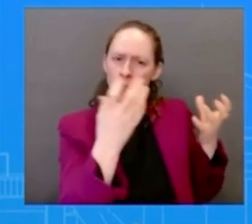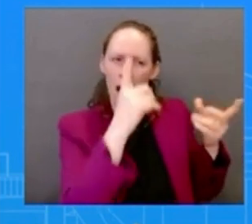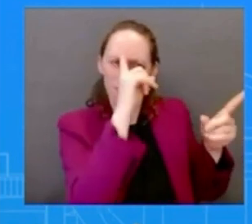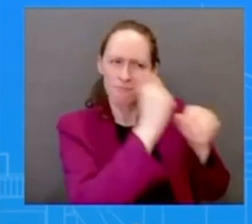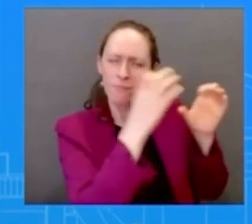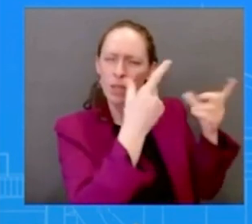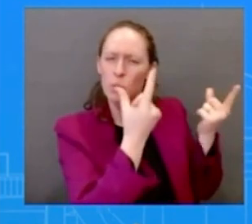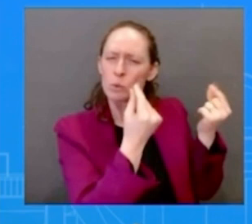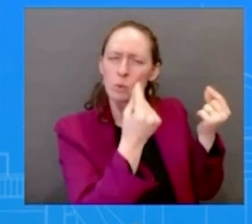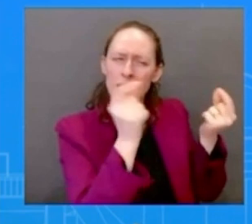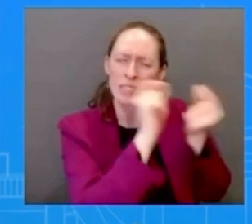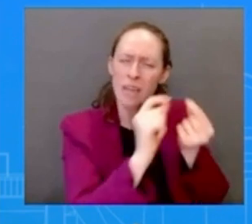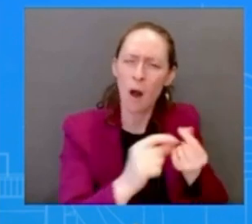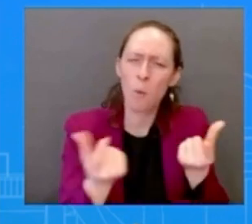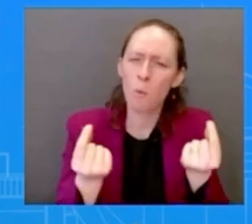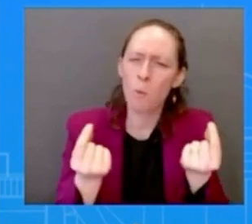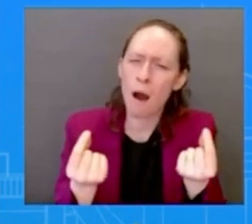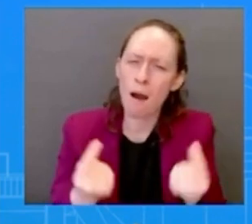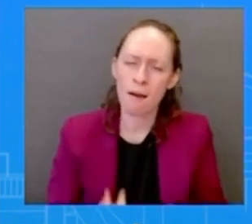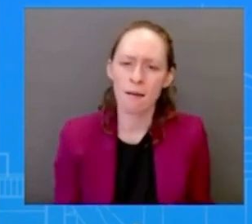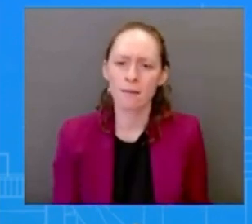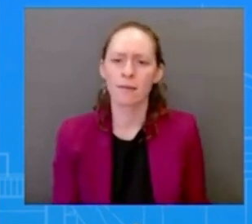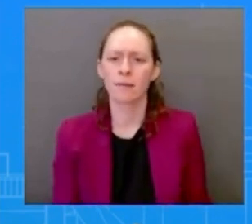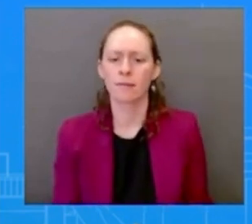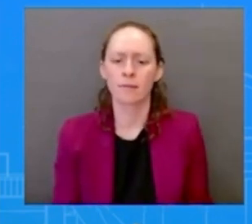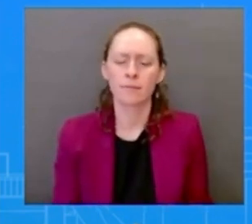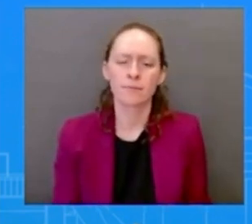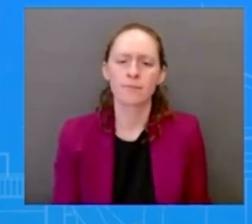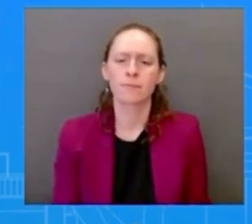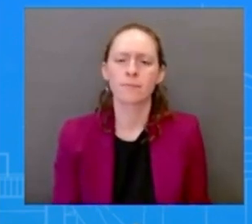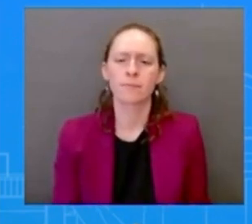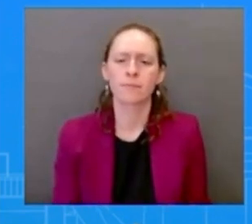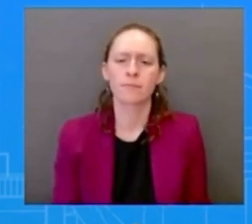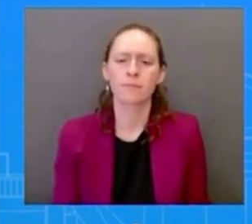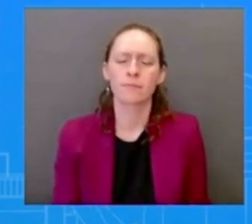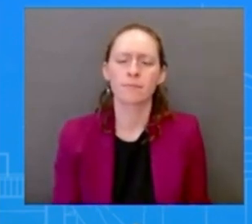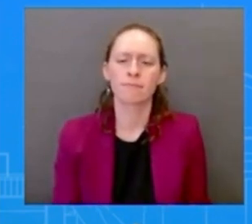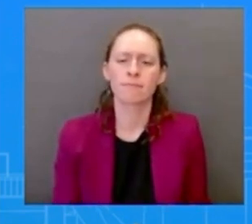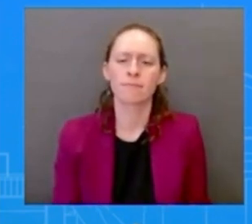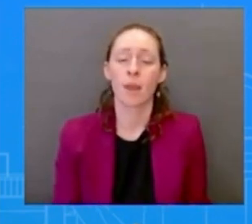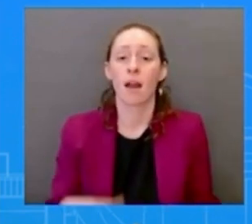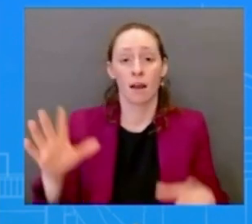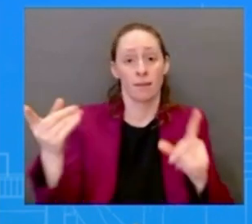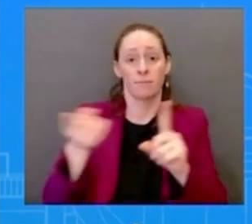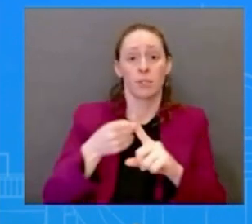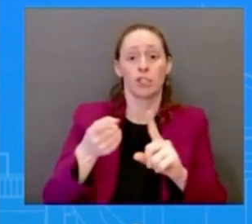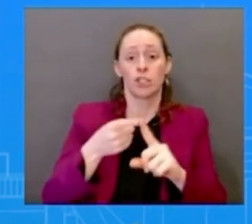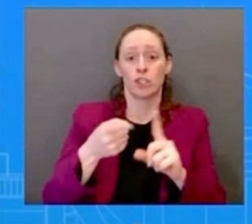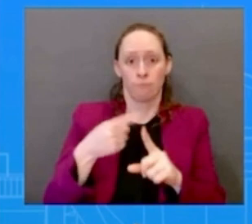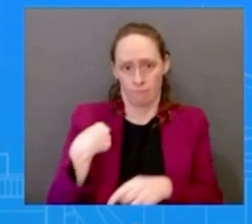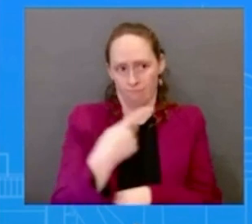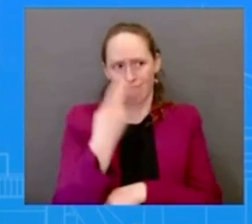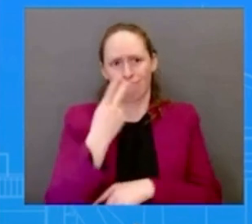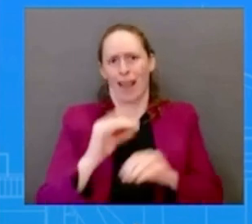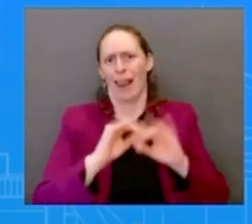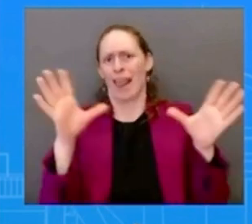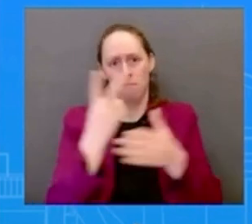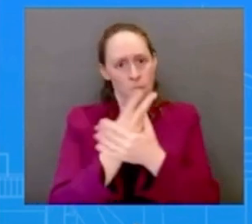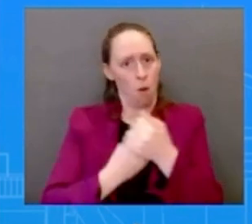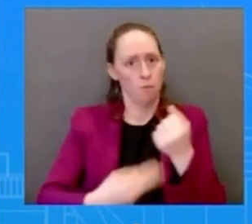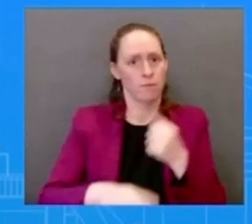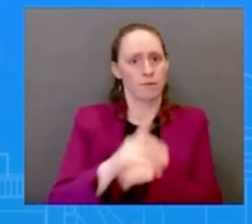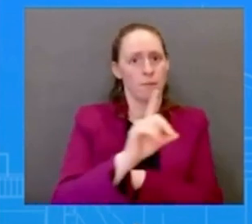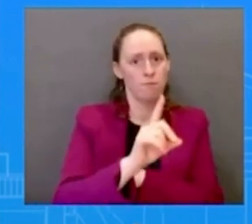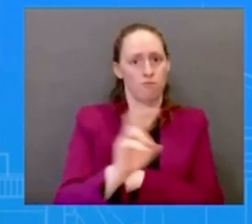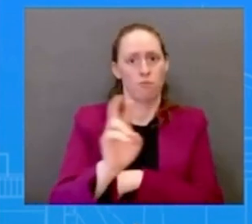we have seen bipartisan support on a piece of legislation warner porter bill uh and so we appreciate those folks